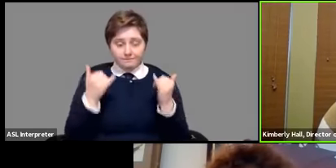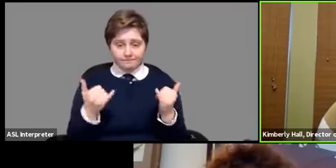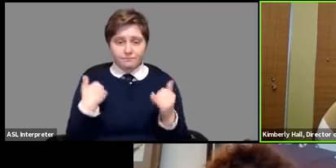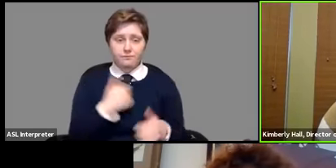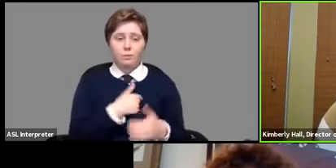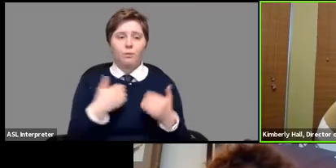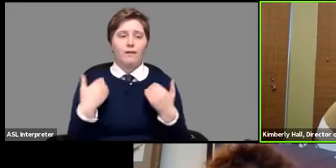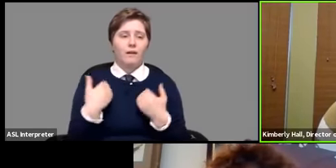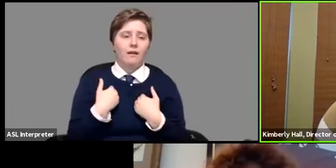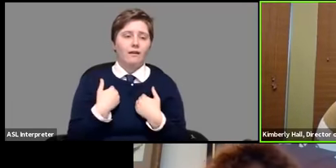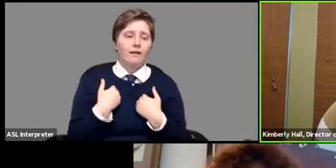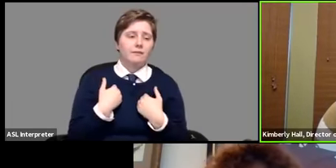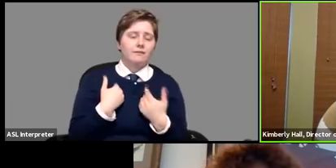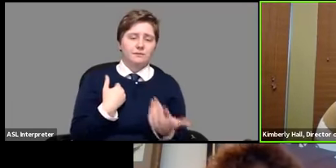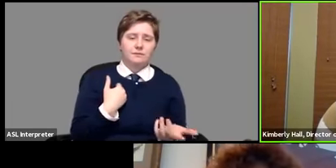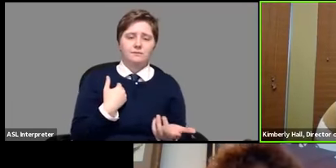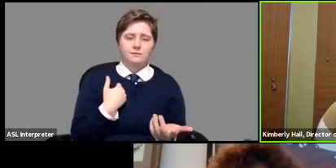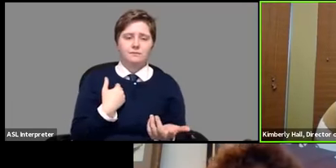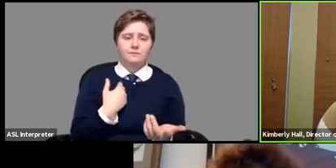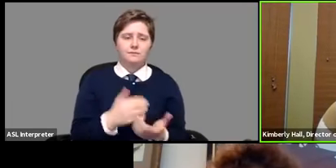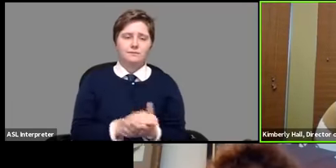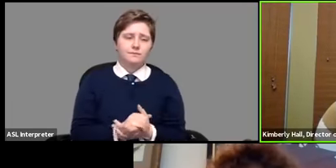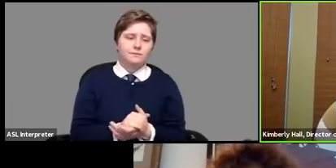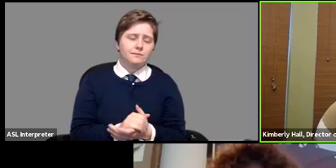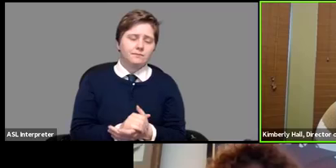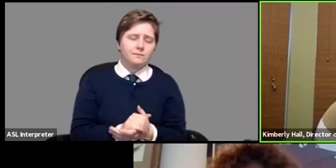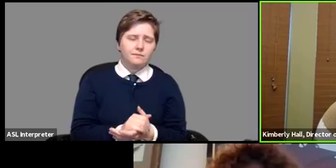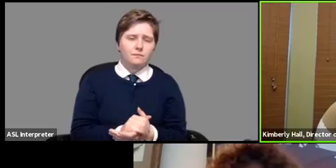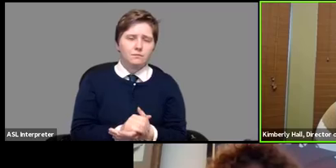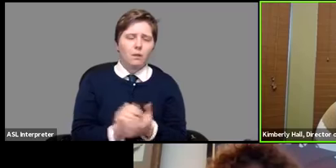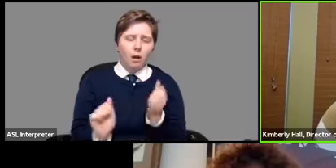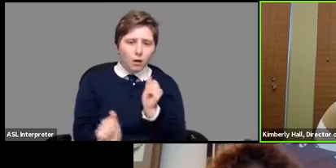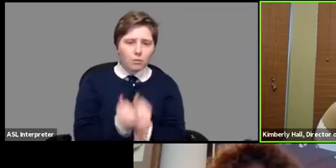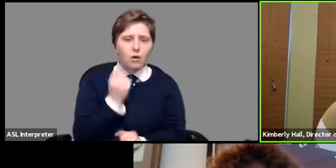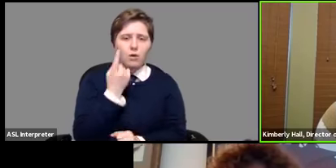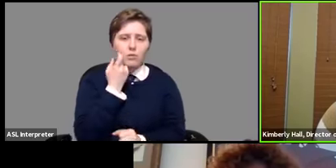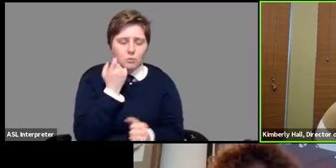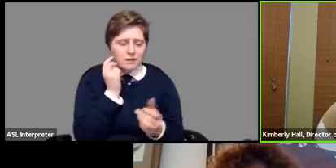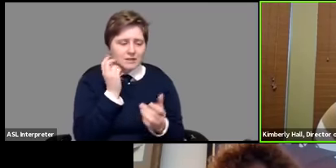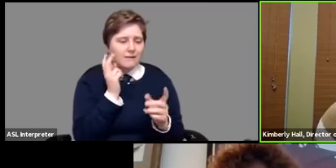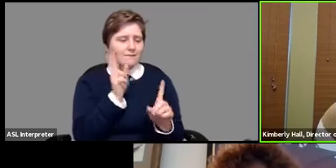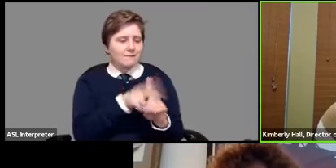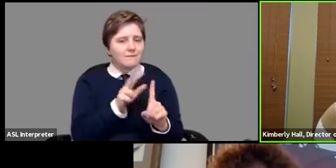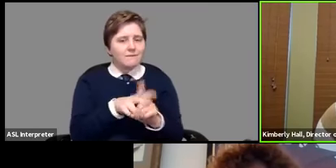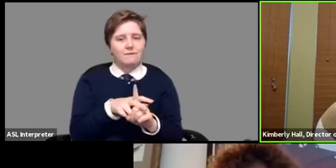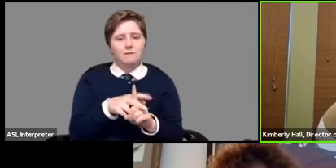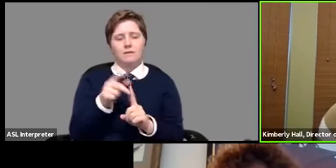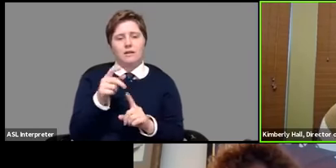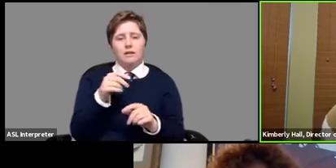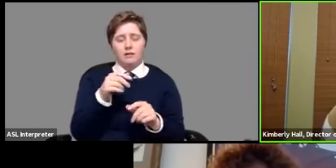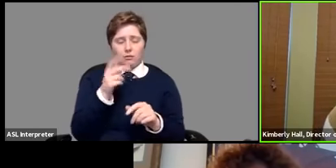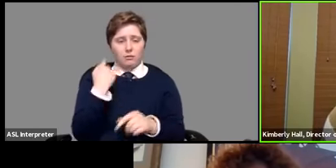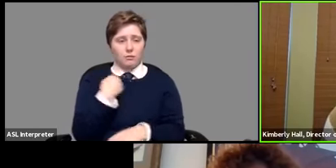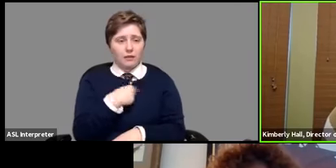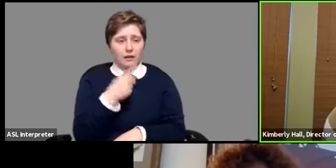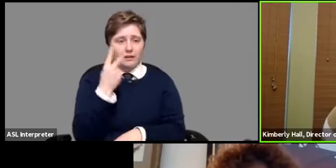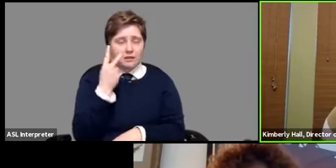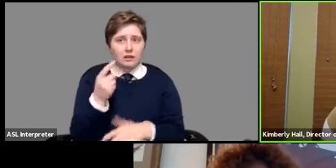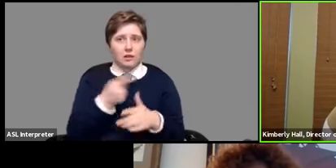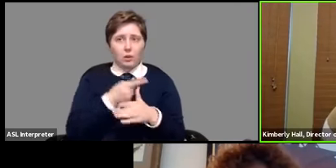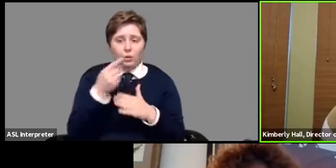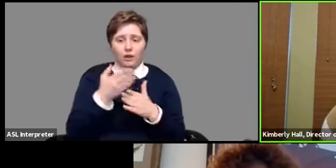our most recent unemployment filings that have have come through week ending